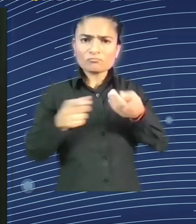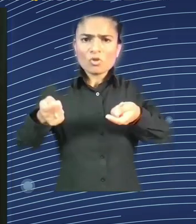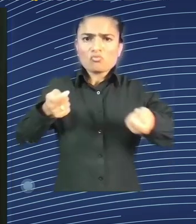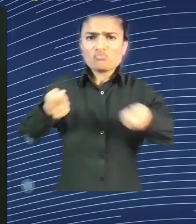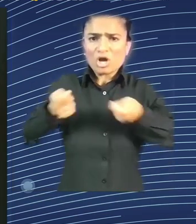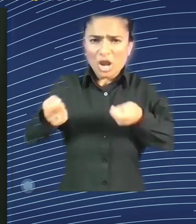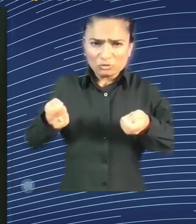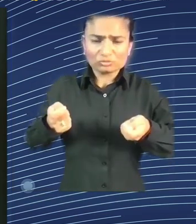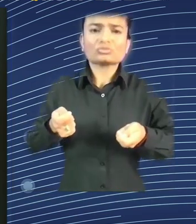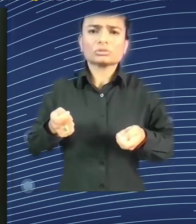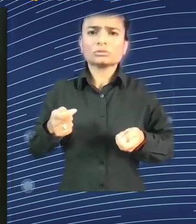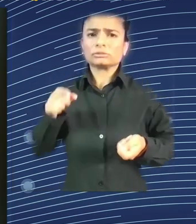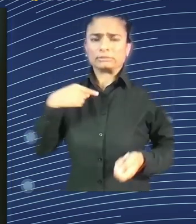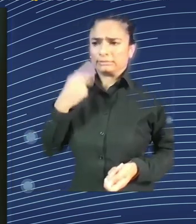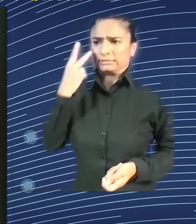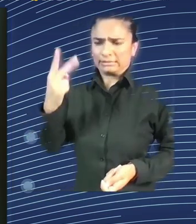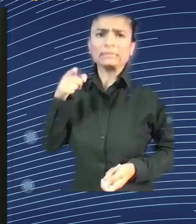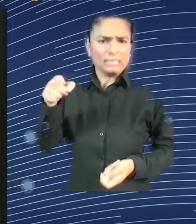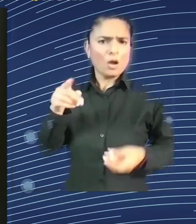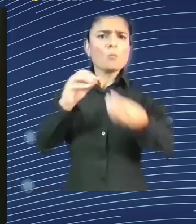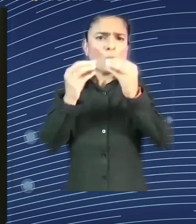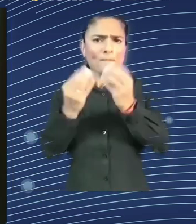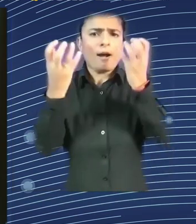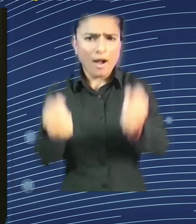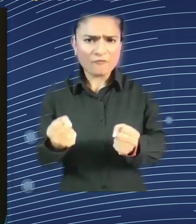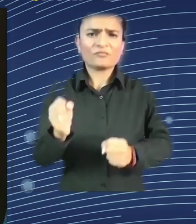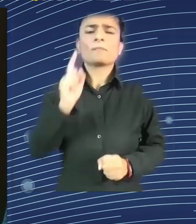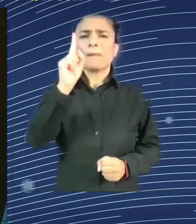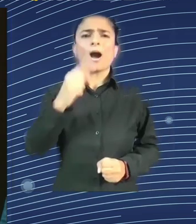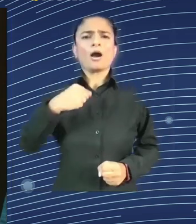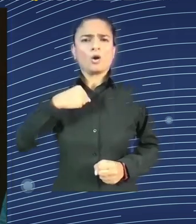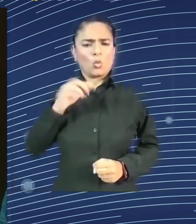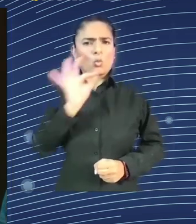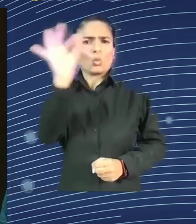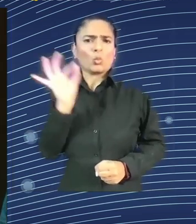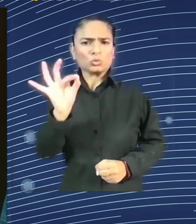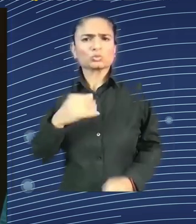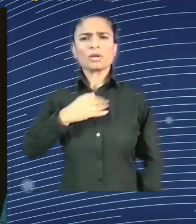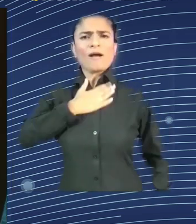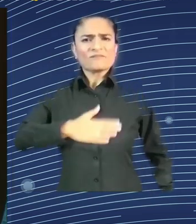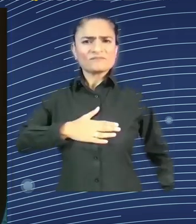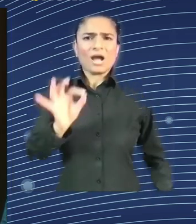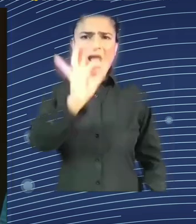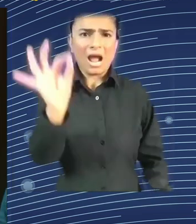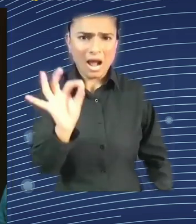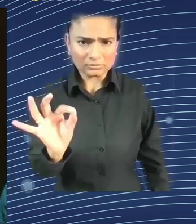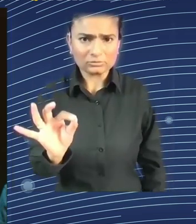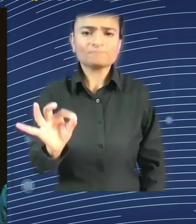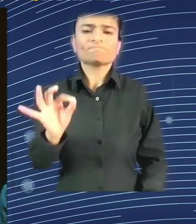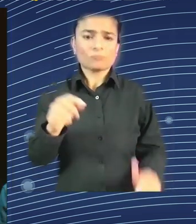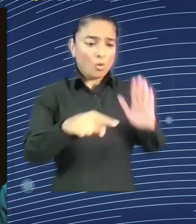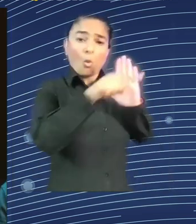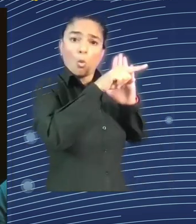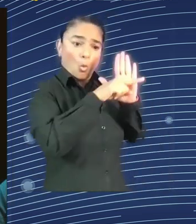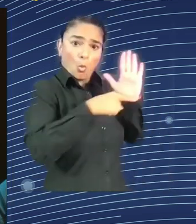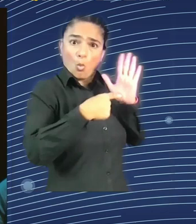with regards to the AI Act in particular, and following up on what you